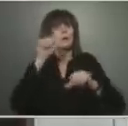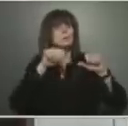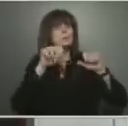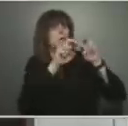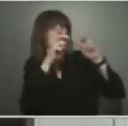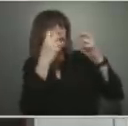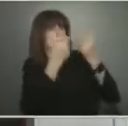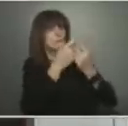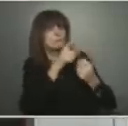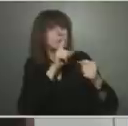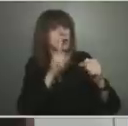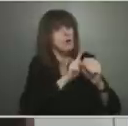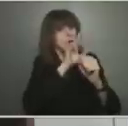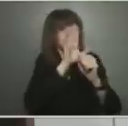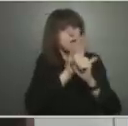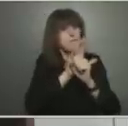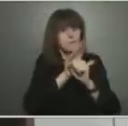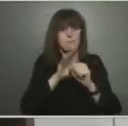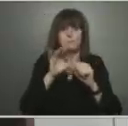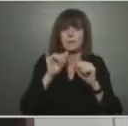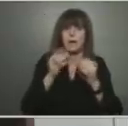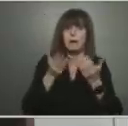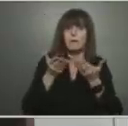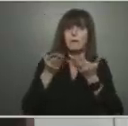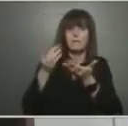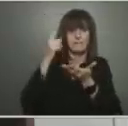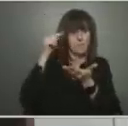that should be offered for the treatment of COVID-19 in Ontario.